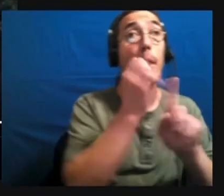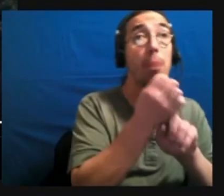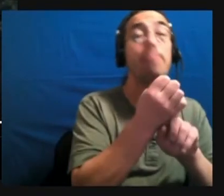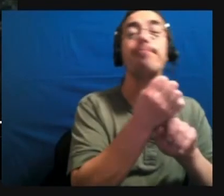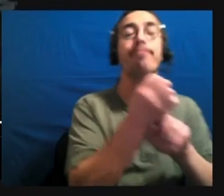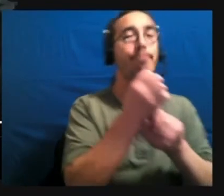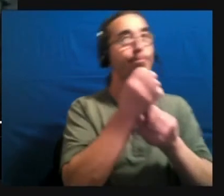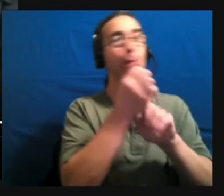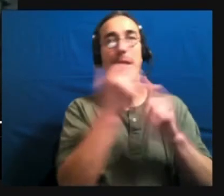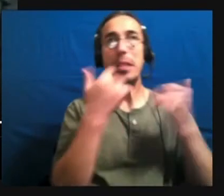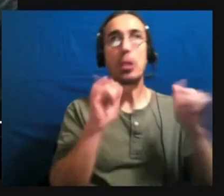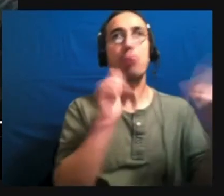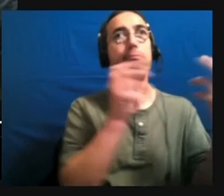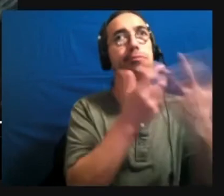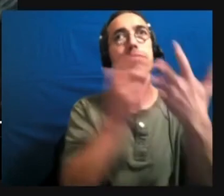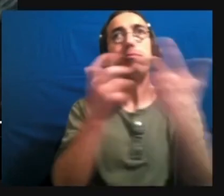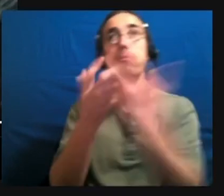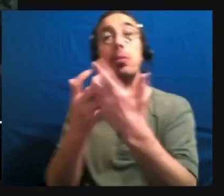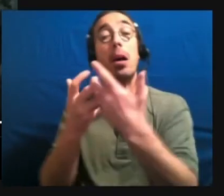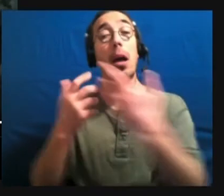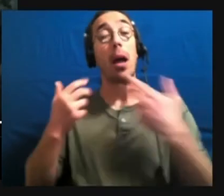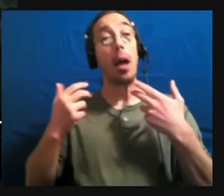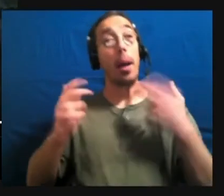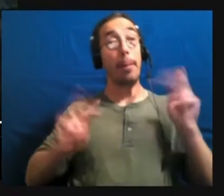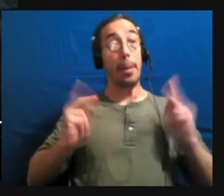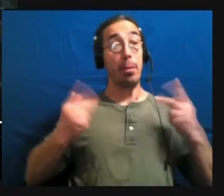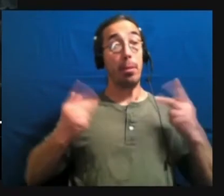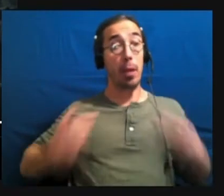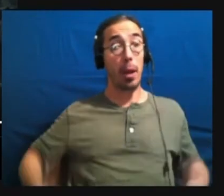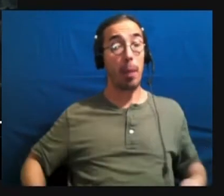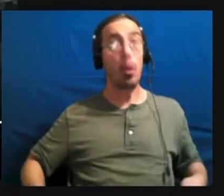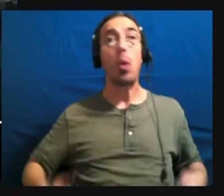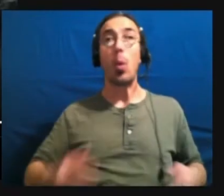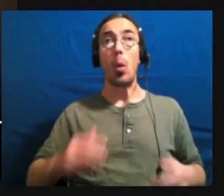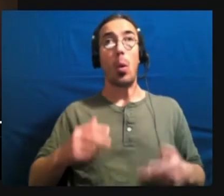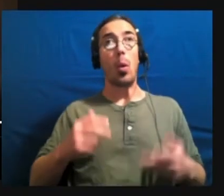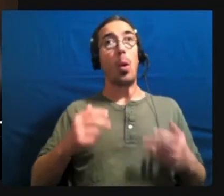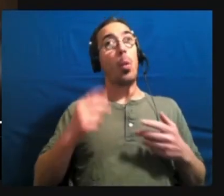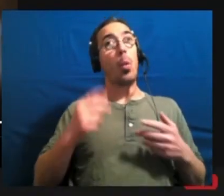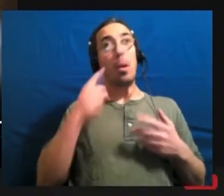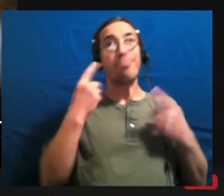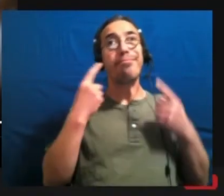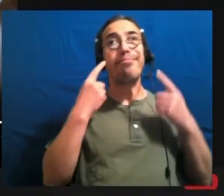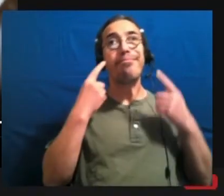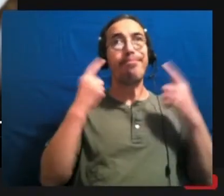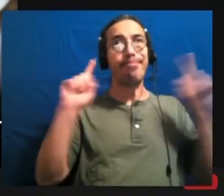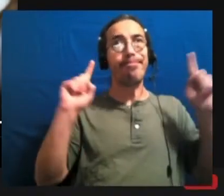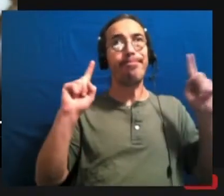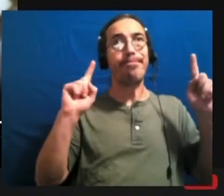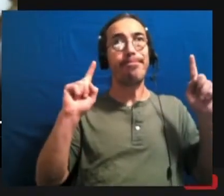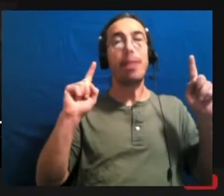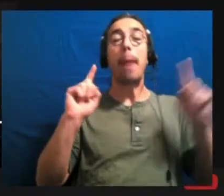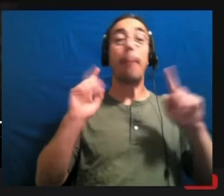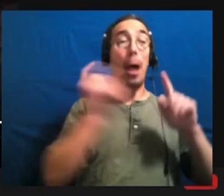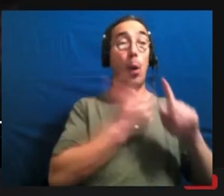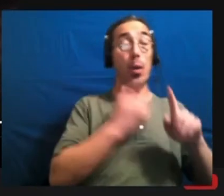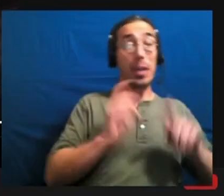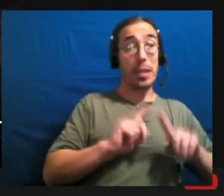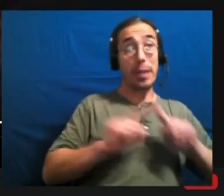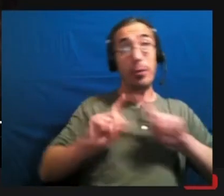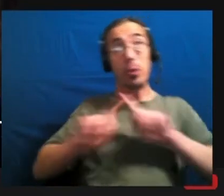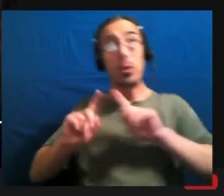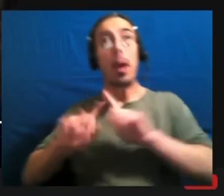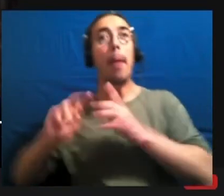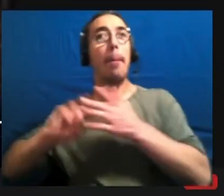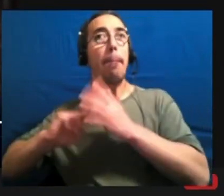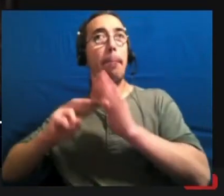we do not survive despite people who are different, but rather, the differences among us are the diversity